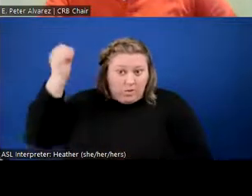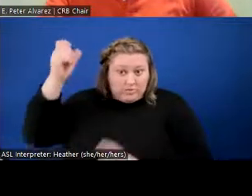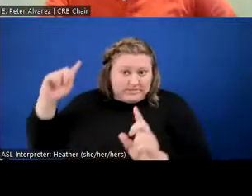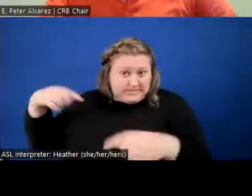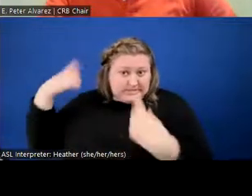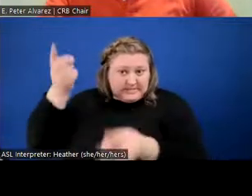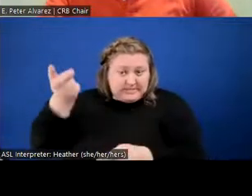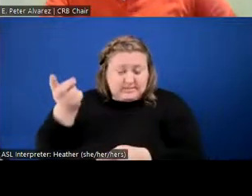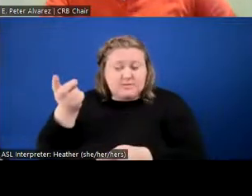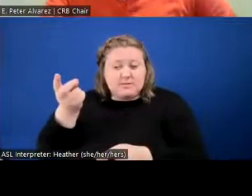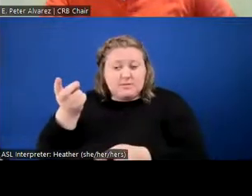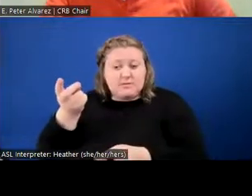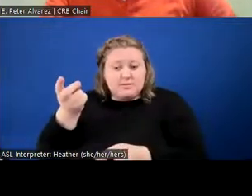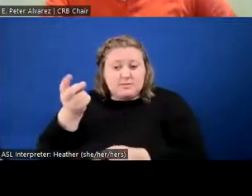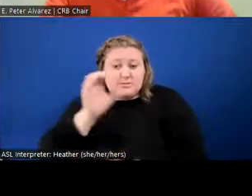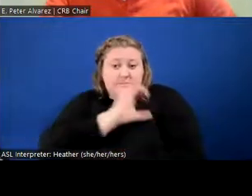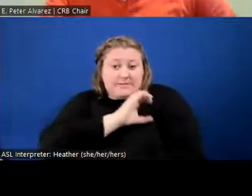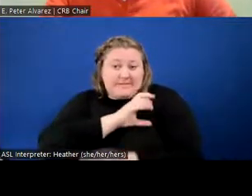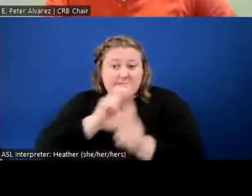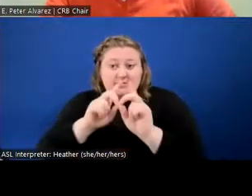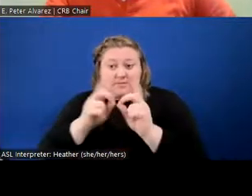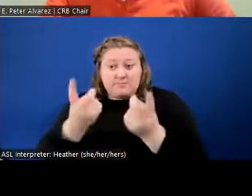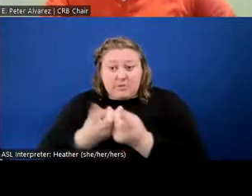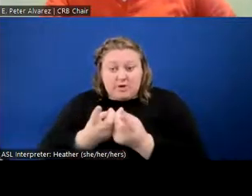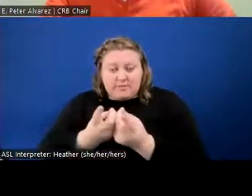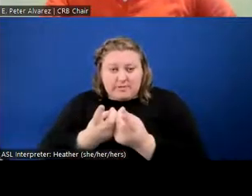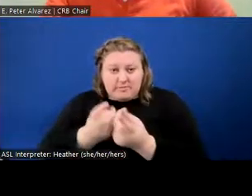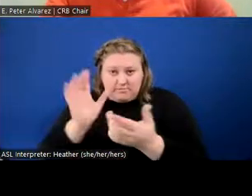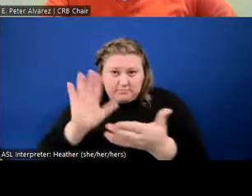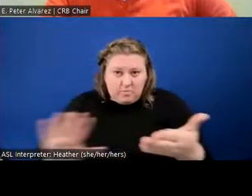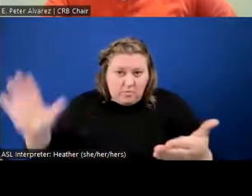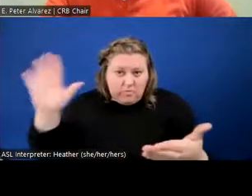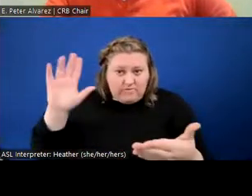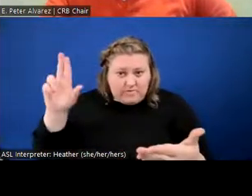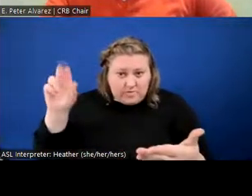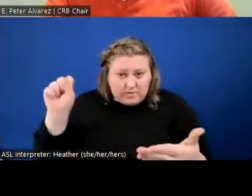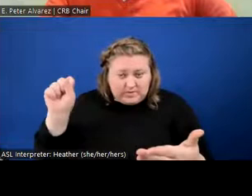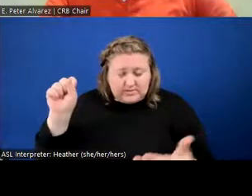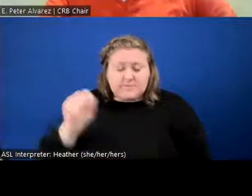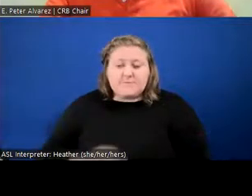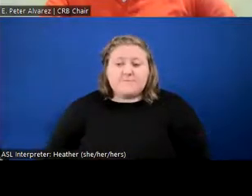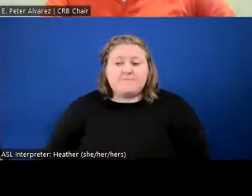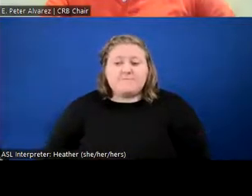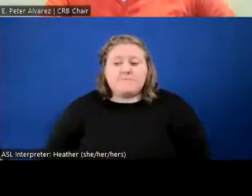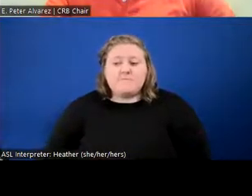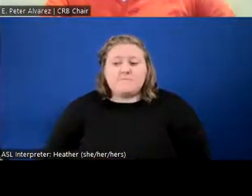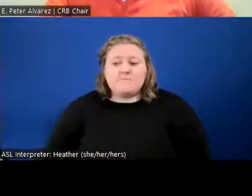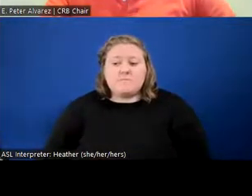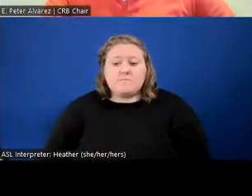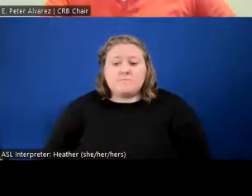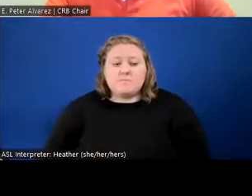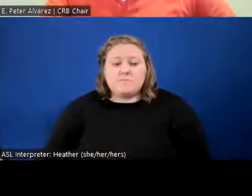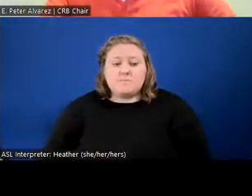the oldest police department in the entire country, they have